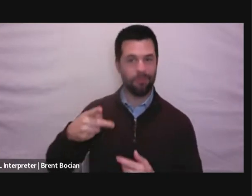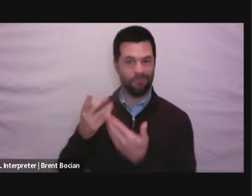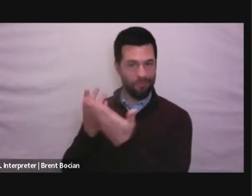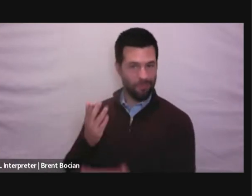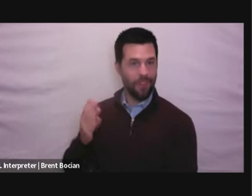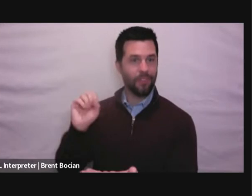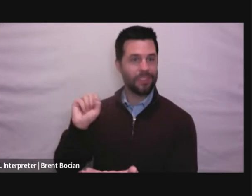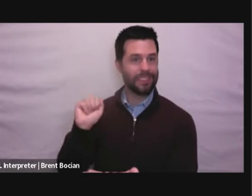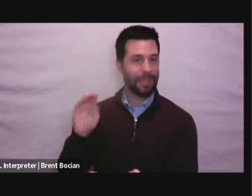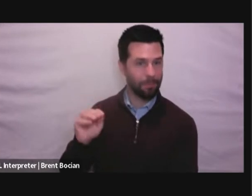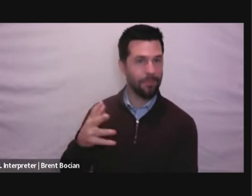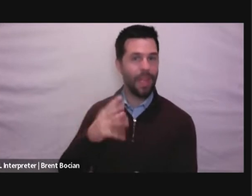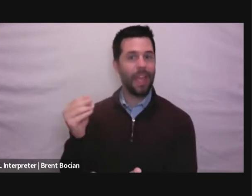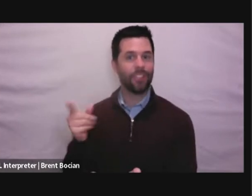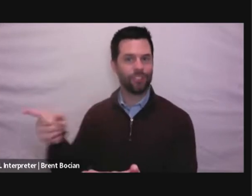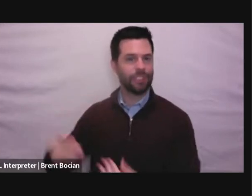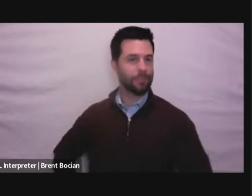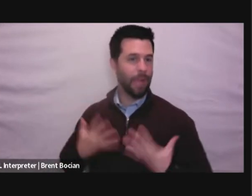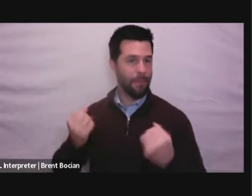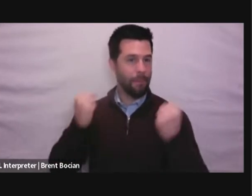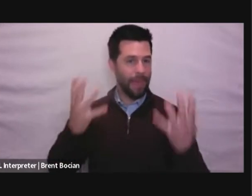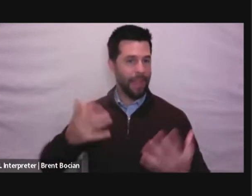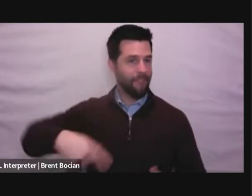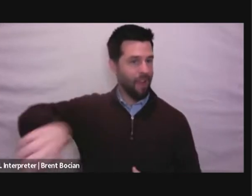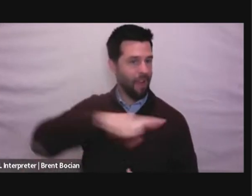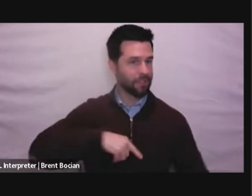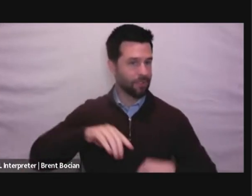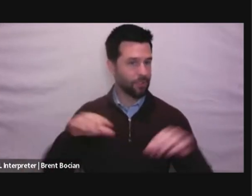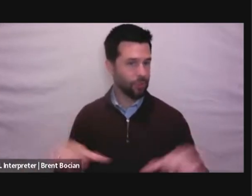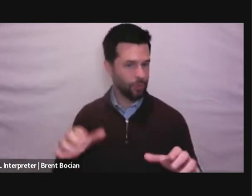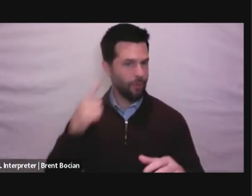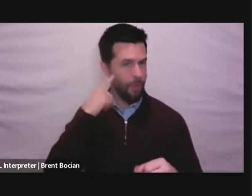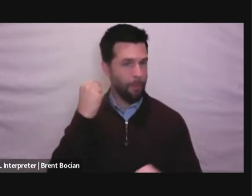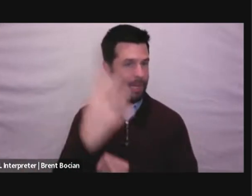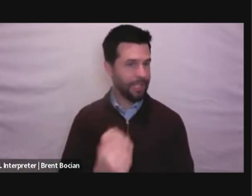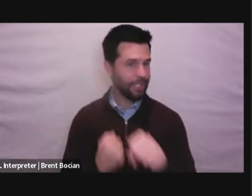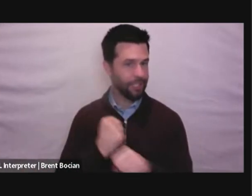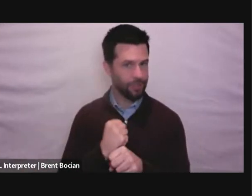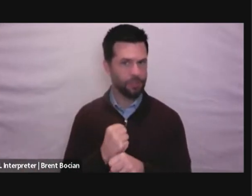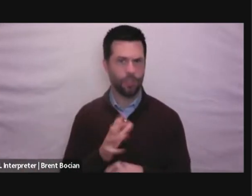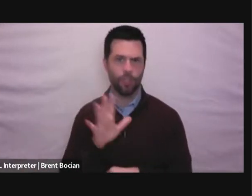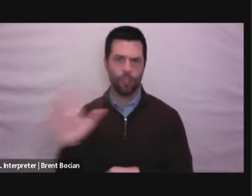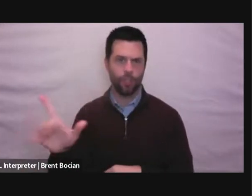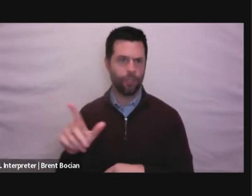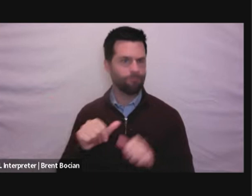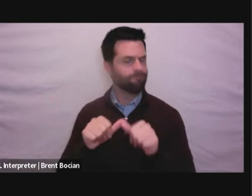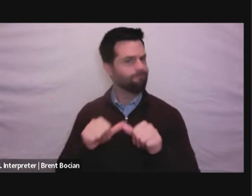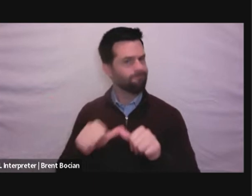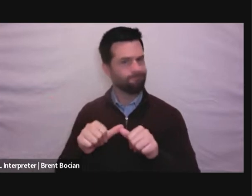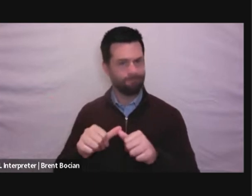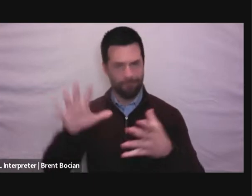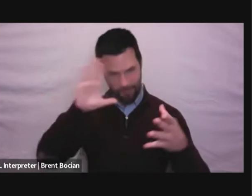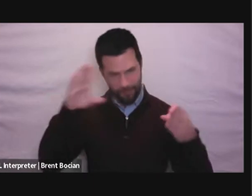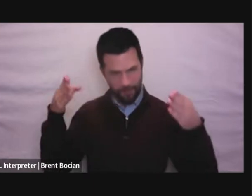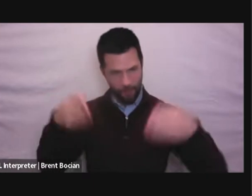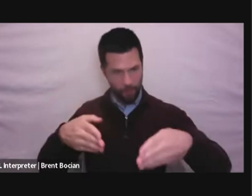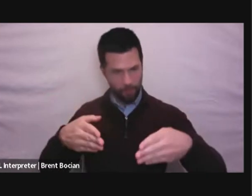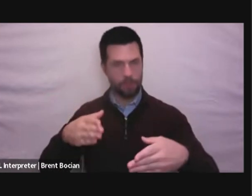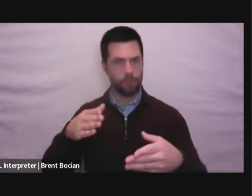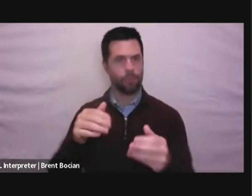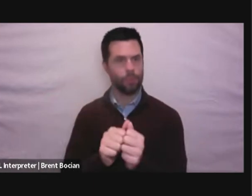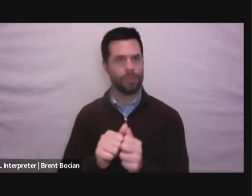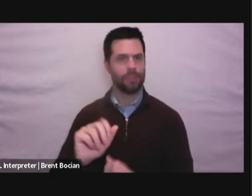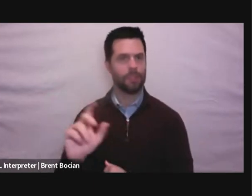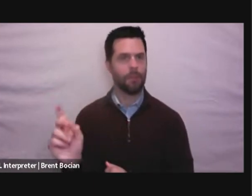that she has inspired so many of us to do over so many years with this relentless focus on democracy,